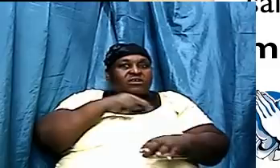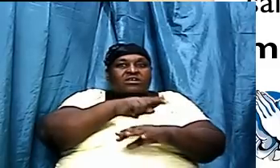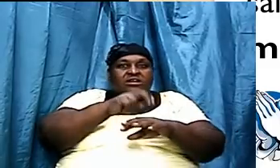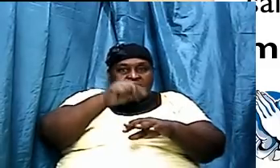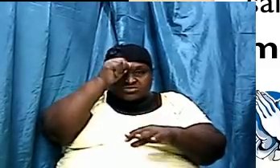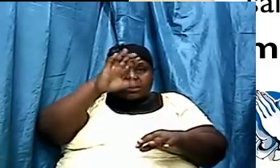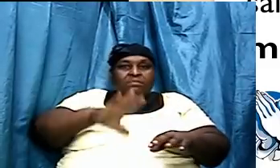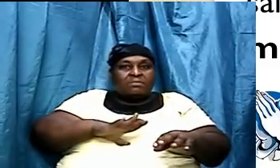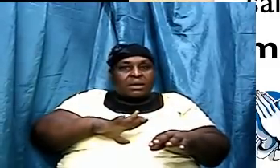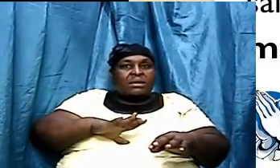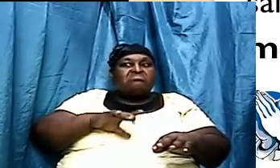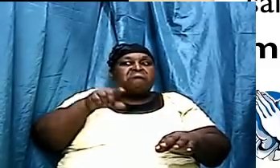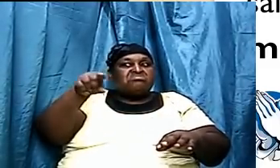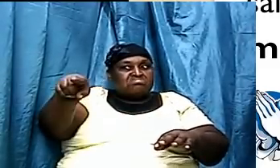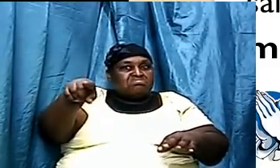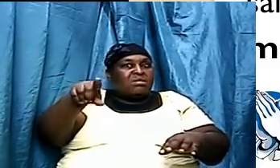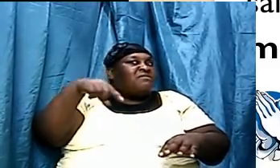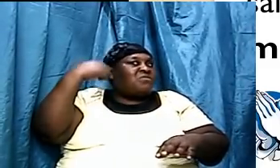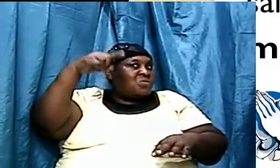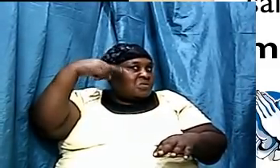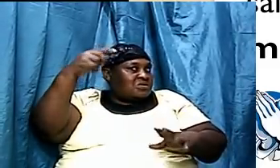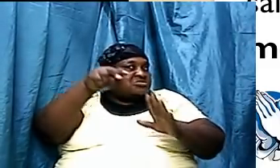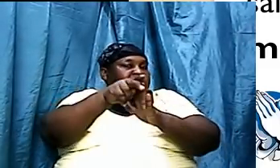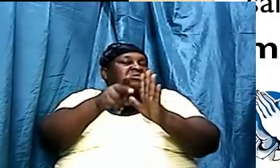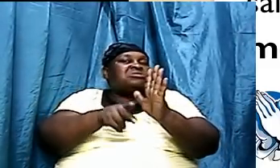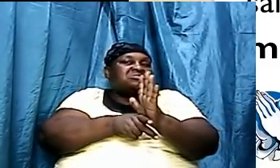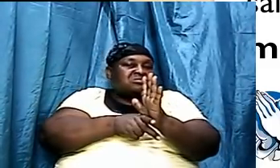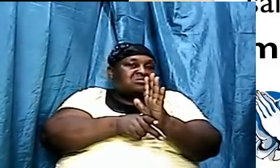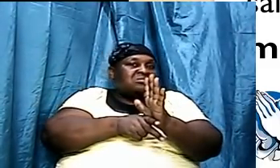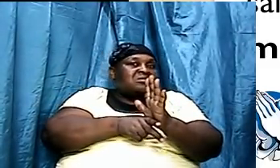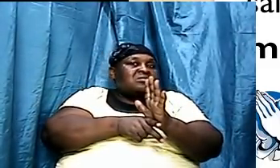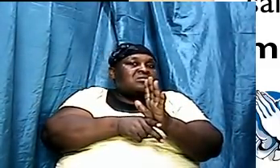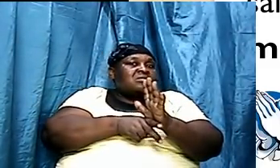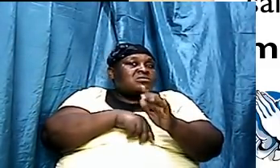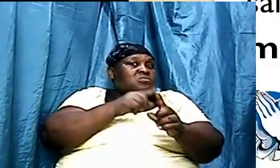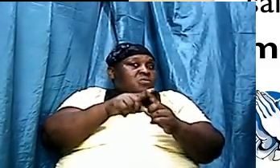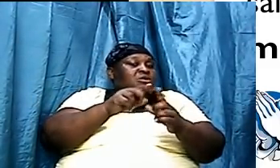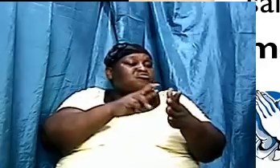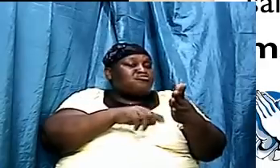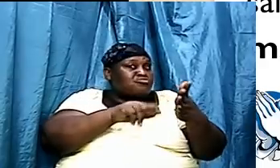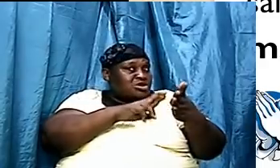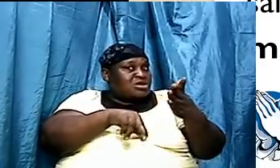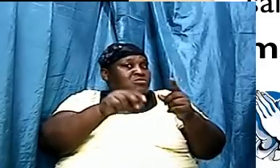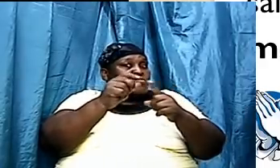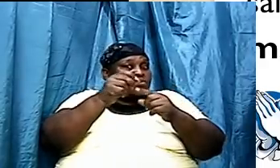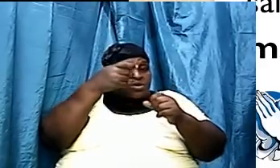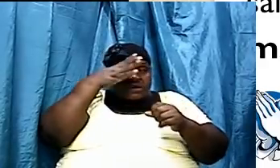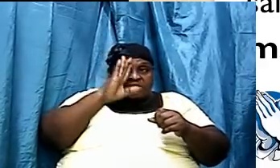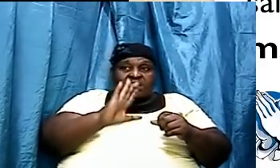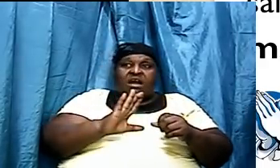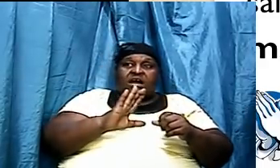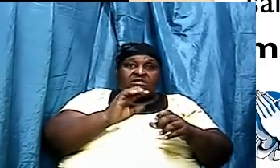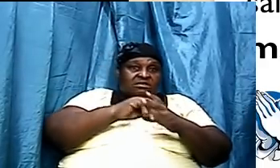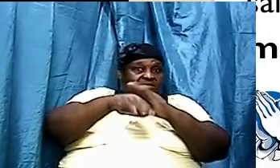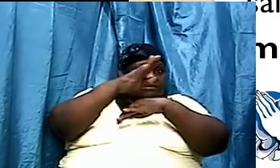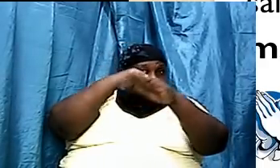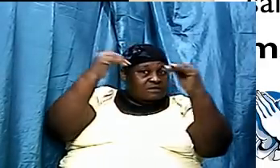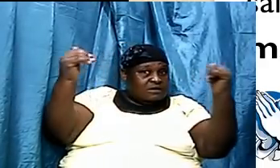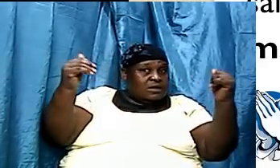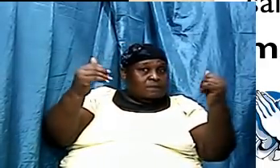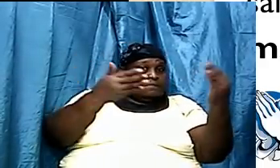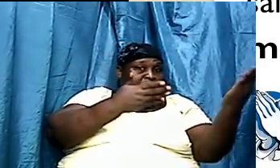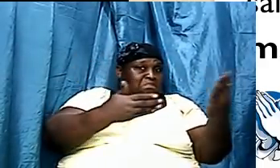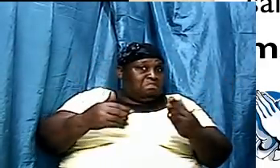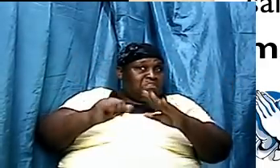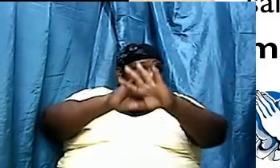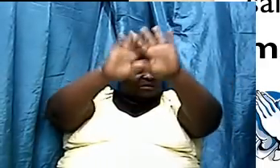But I'm happy that when I read the word of God, the word of God, because there's a God in heaven, and this is his word, it brings clarity to my